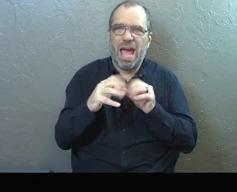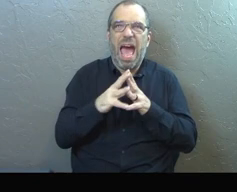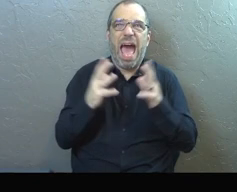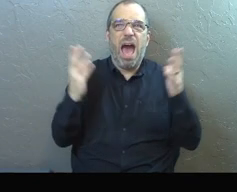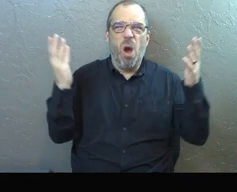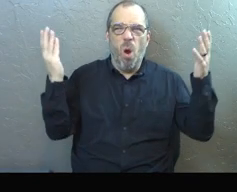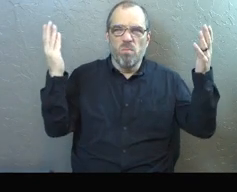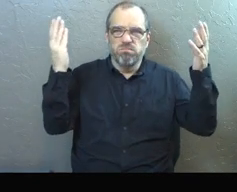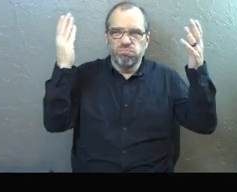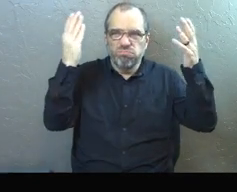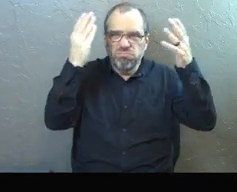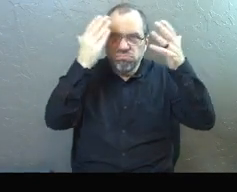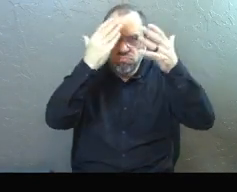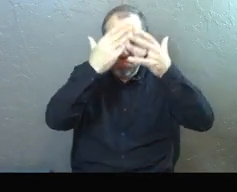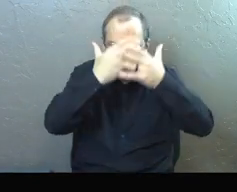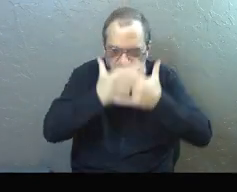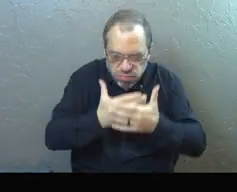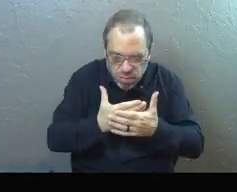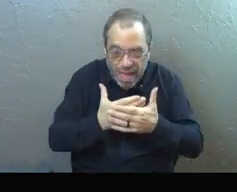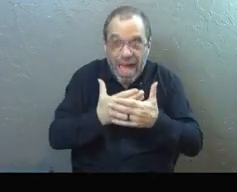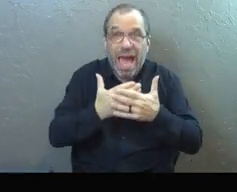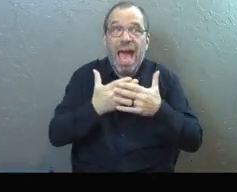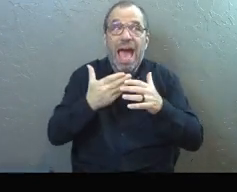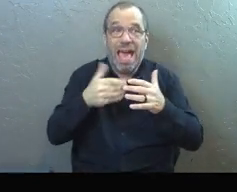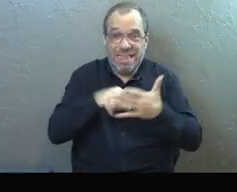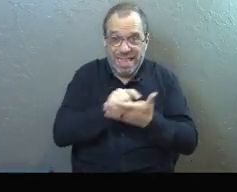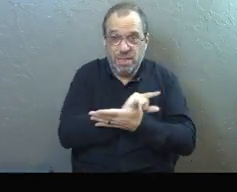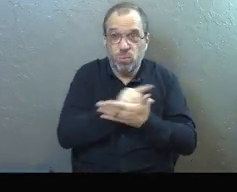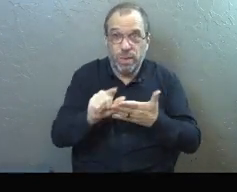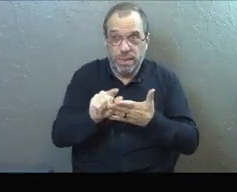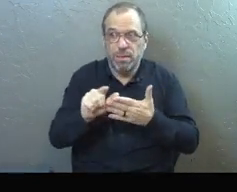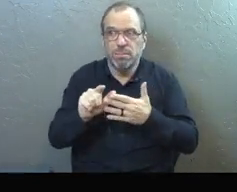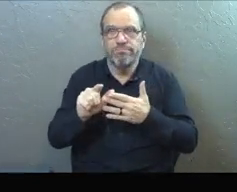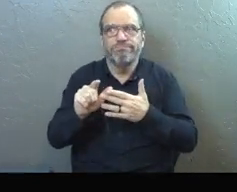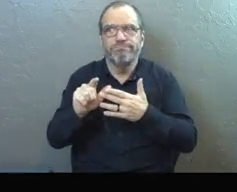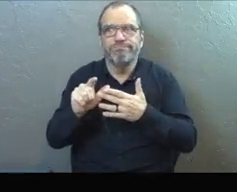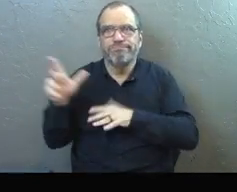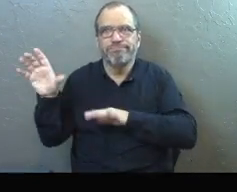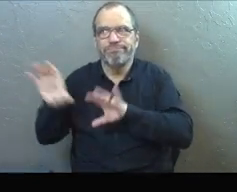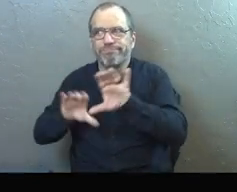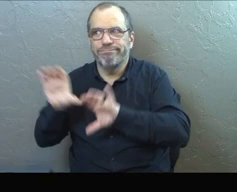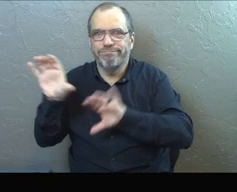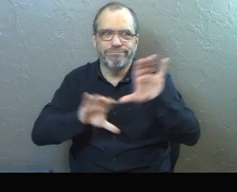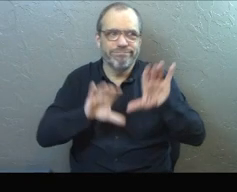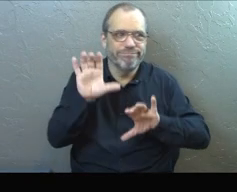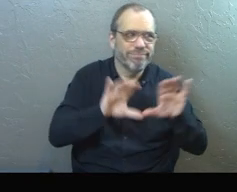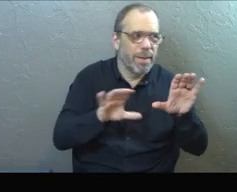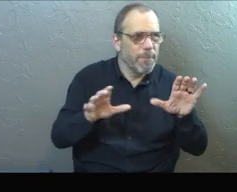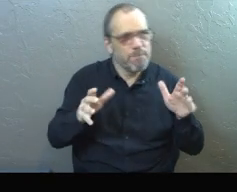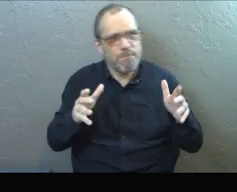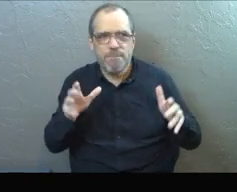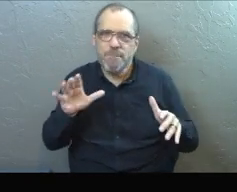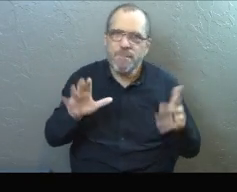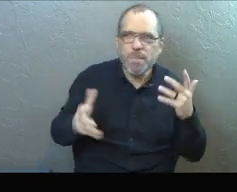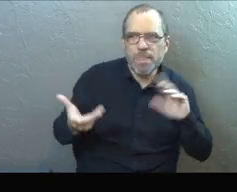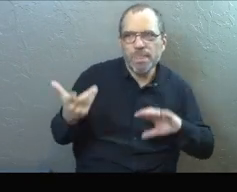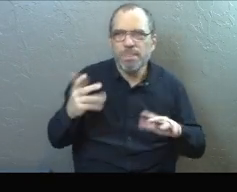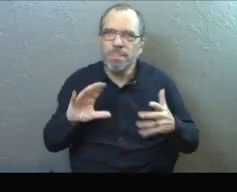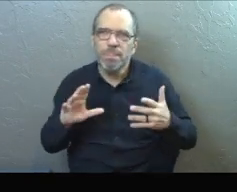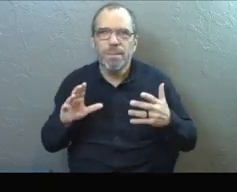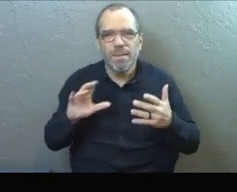dark it can get. And I had a number of conversations this week with people who were kind of